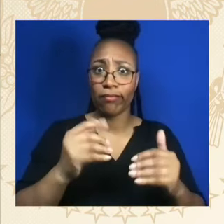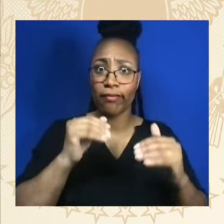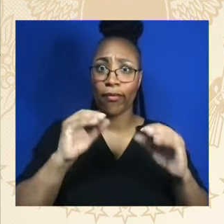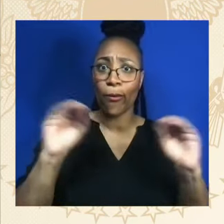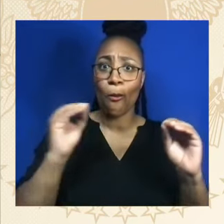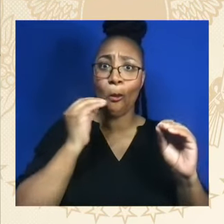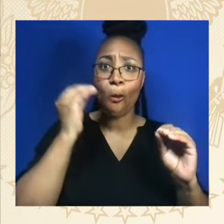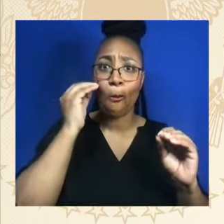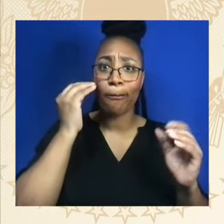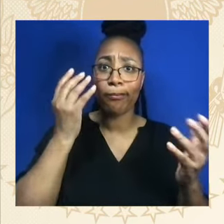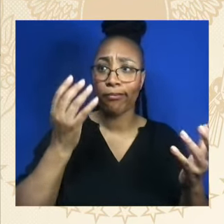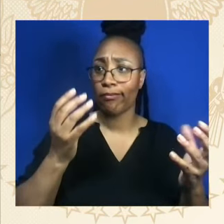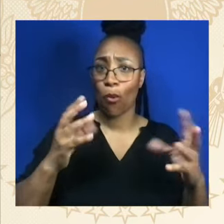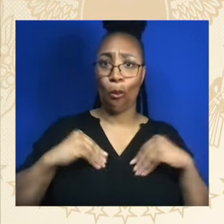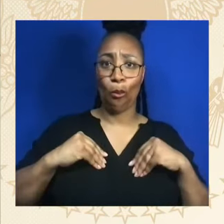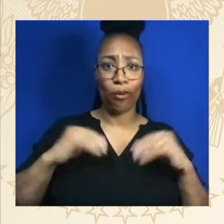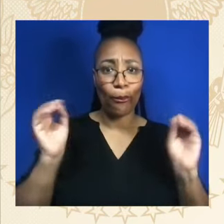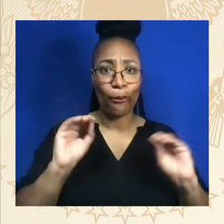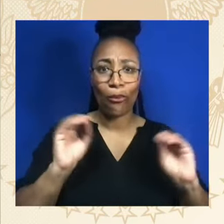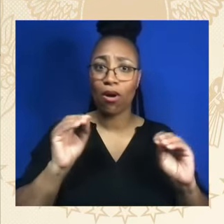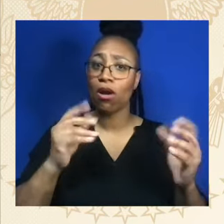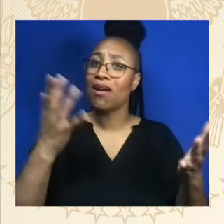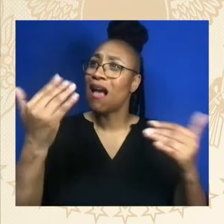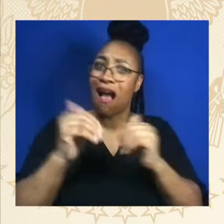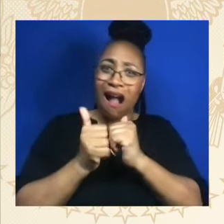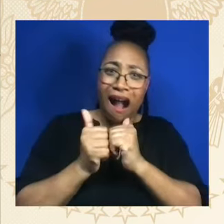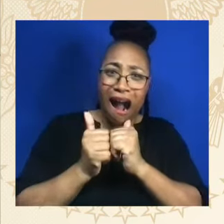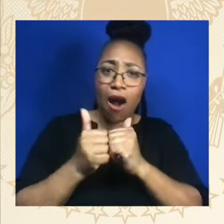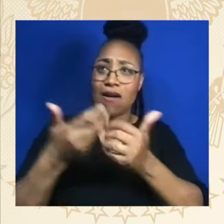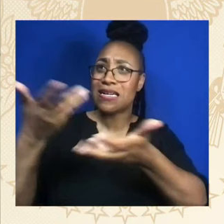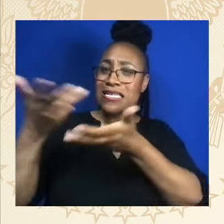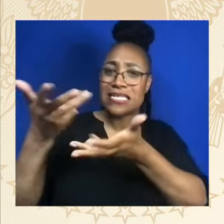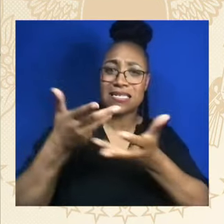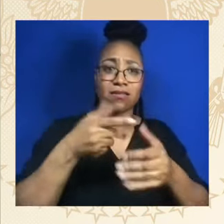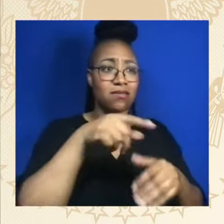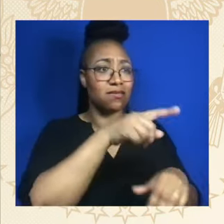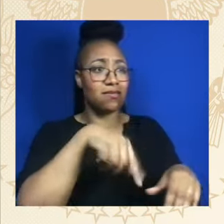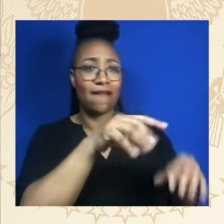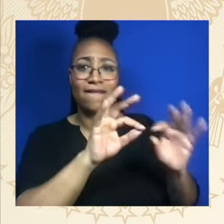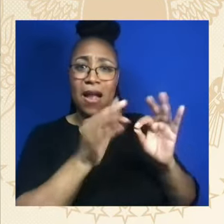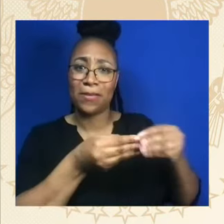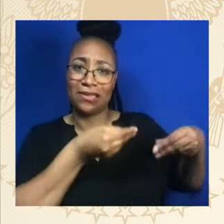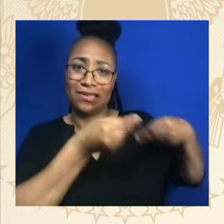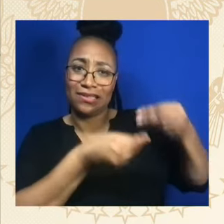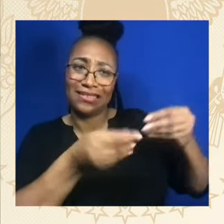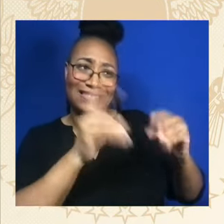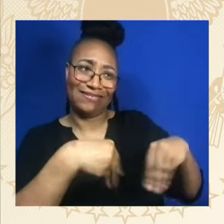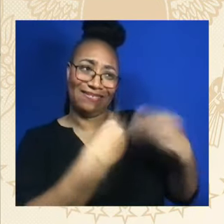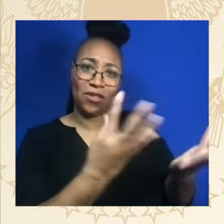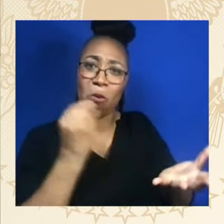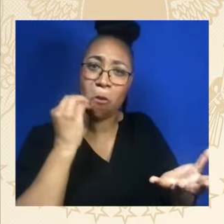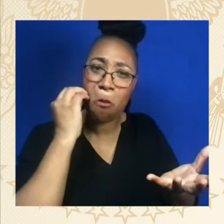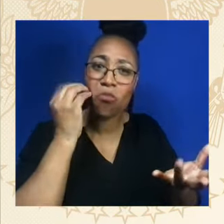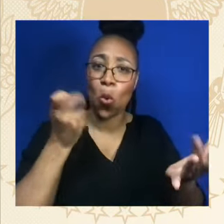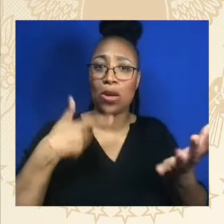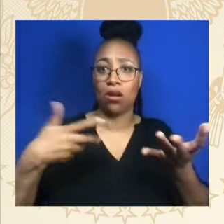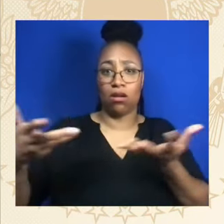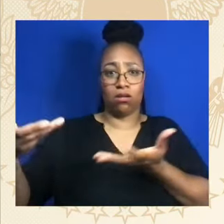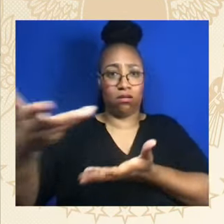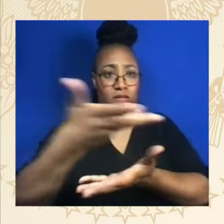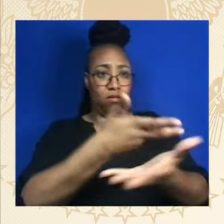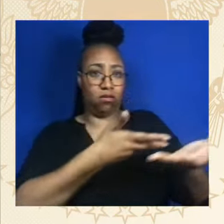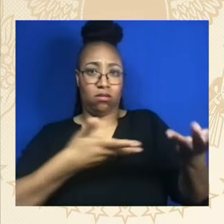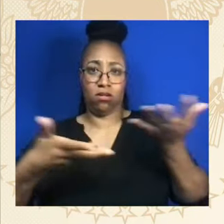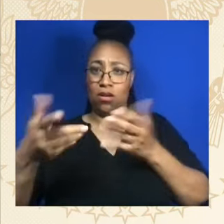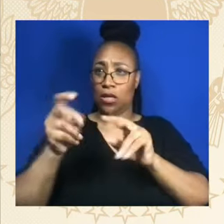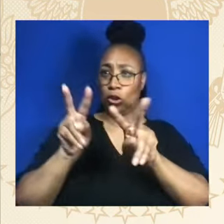a generational wealth through homeownership and aggressively — aggressively combating racial discrimination in housing. Folks, my